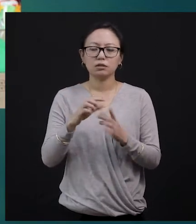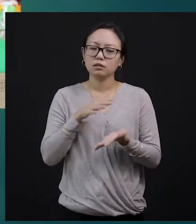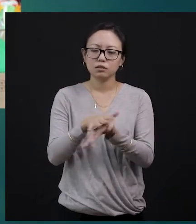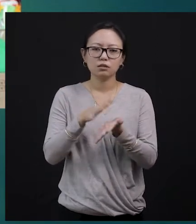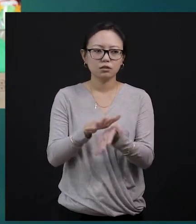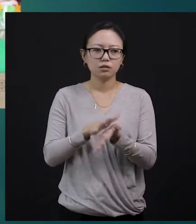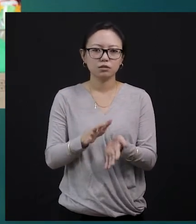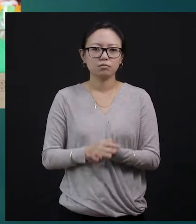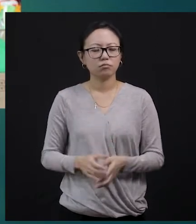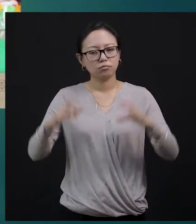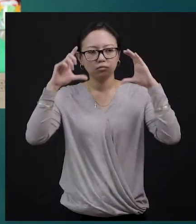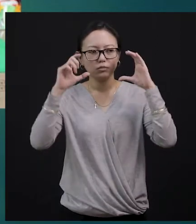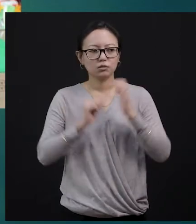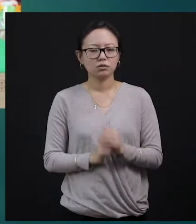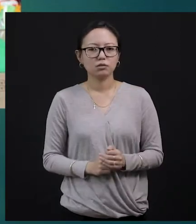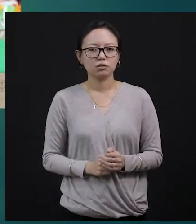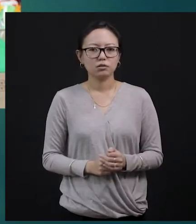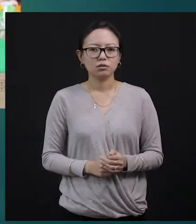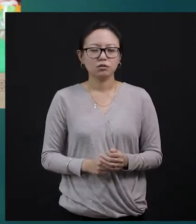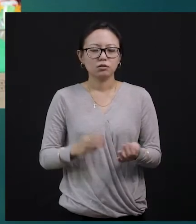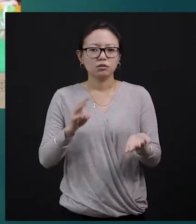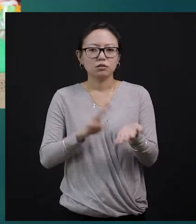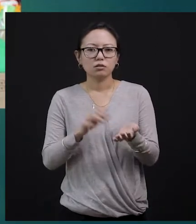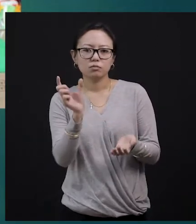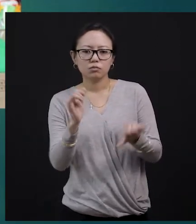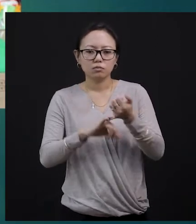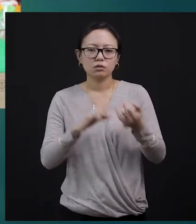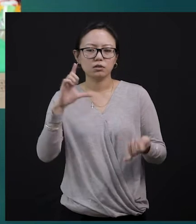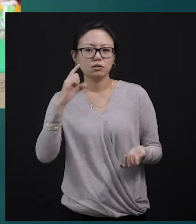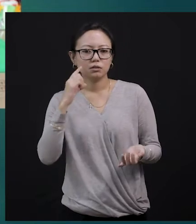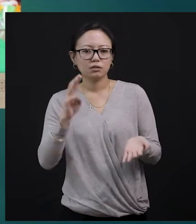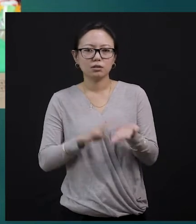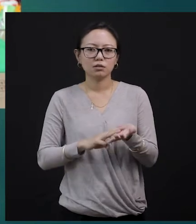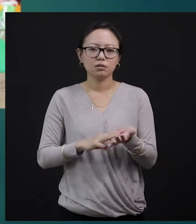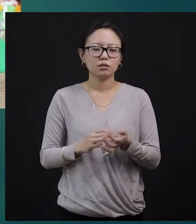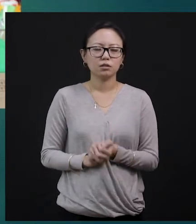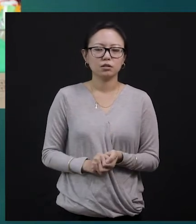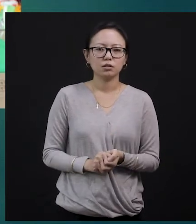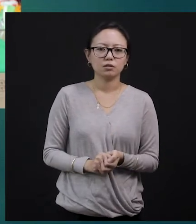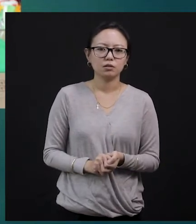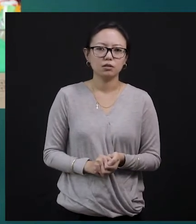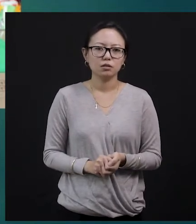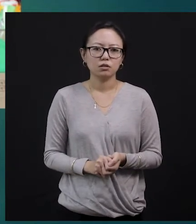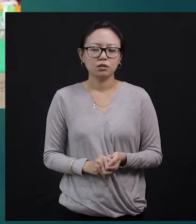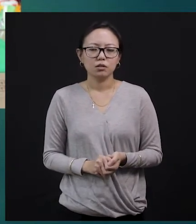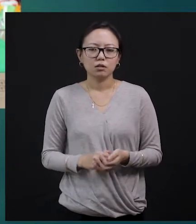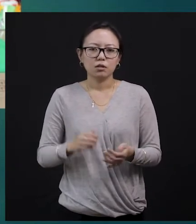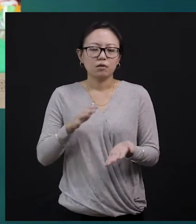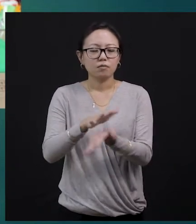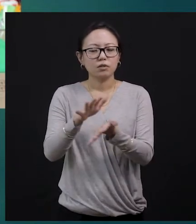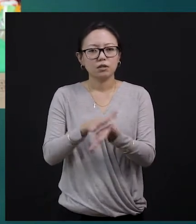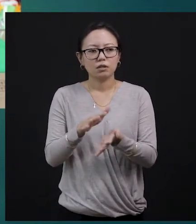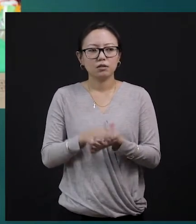So these are Muslim children. They're wishing each other on the festival of it, okay? That is what you